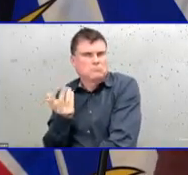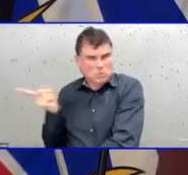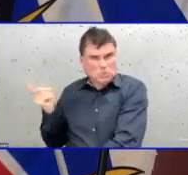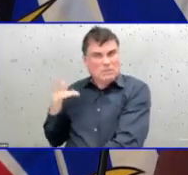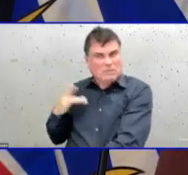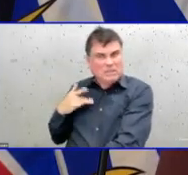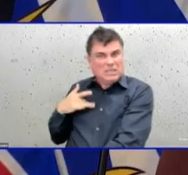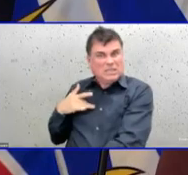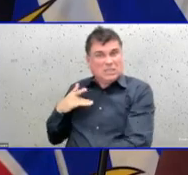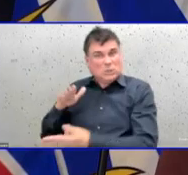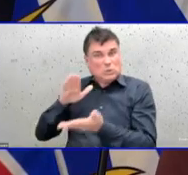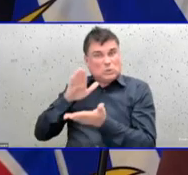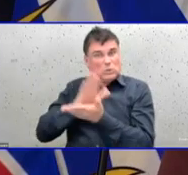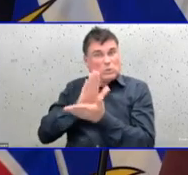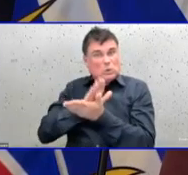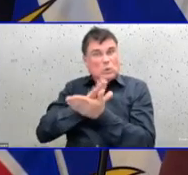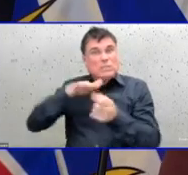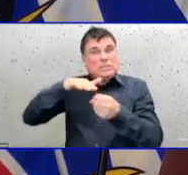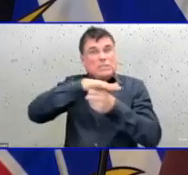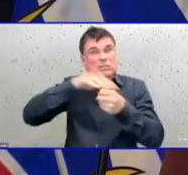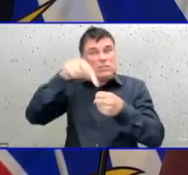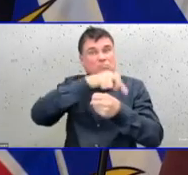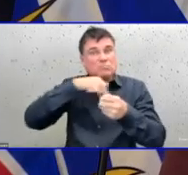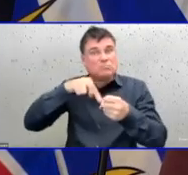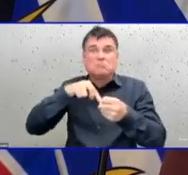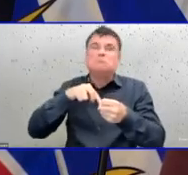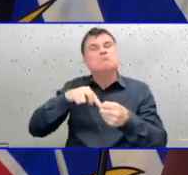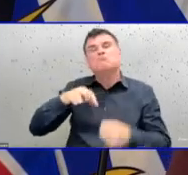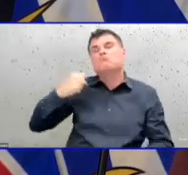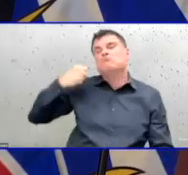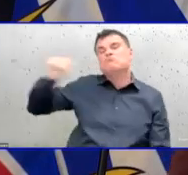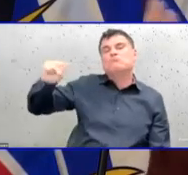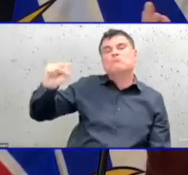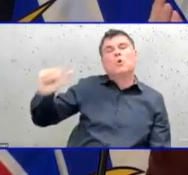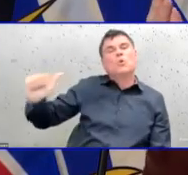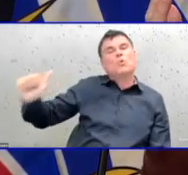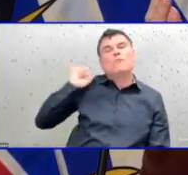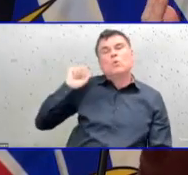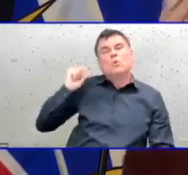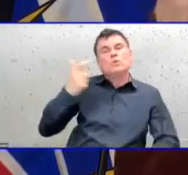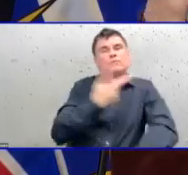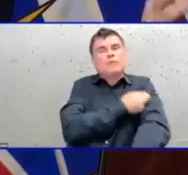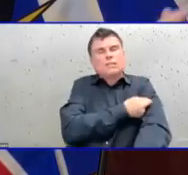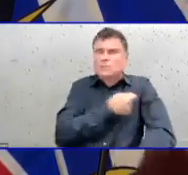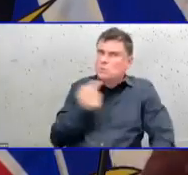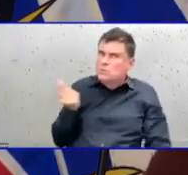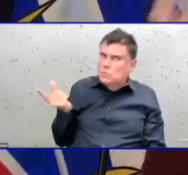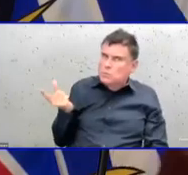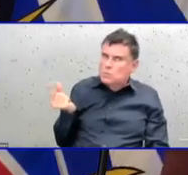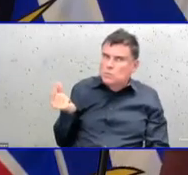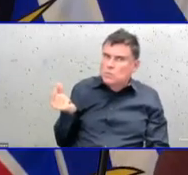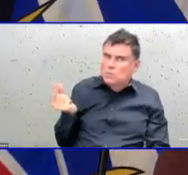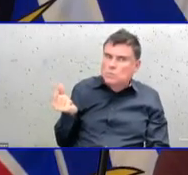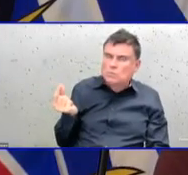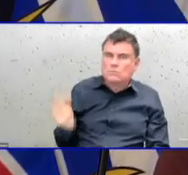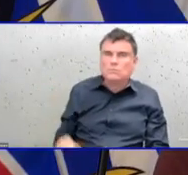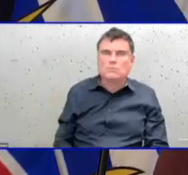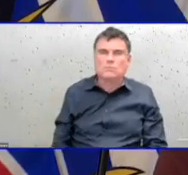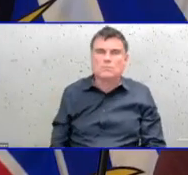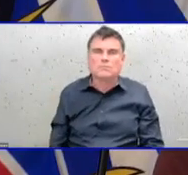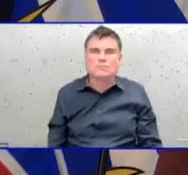provided advice to school districts about the things that they need to consider. And that is, I know it's nine points, I believe.